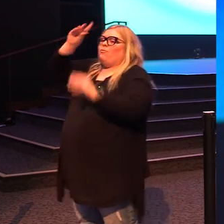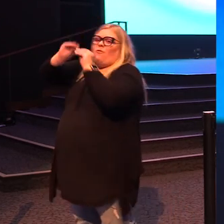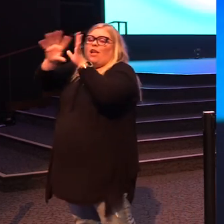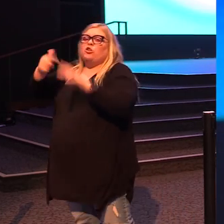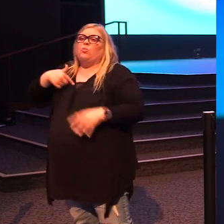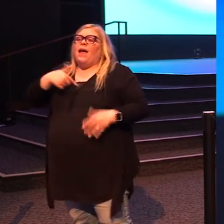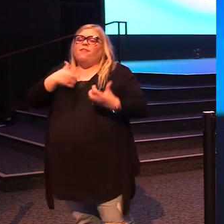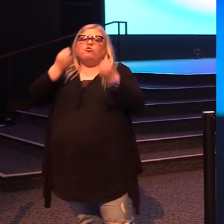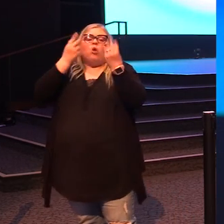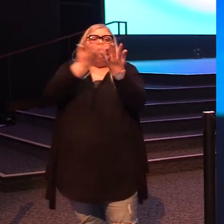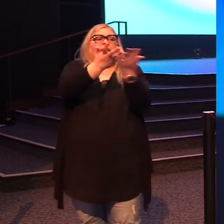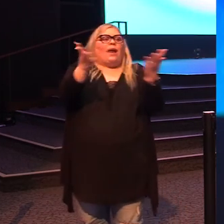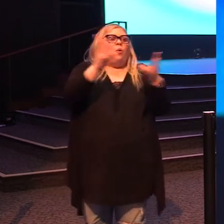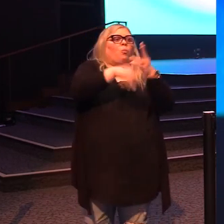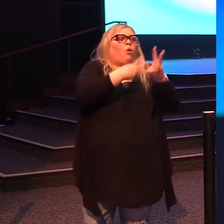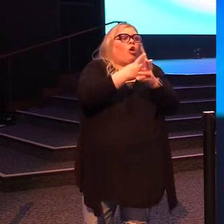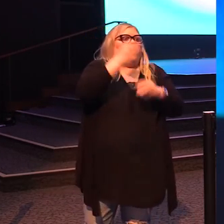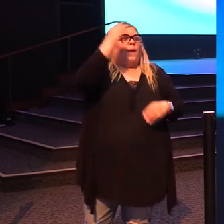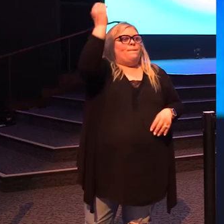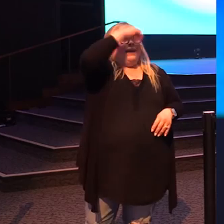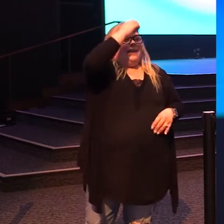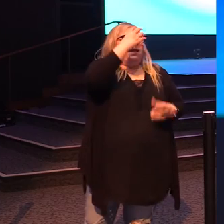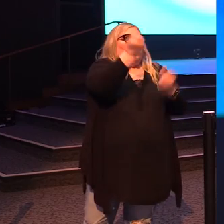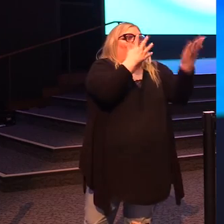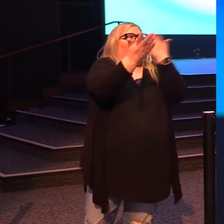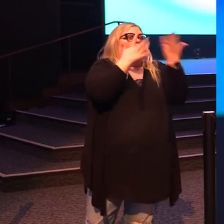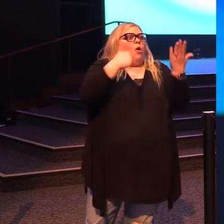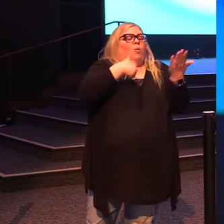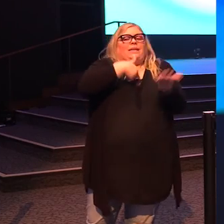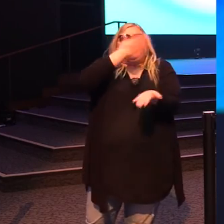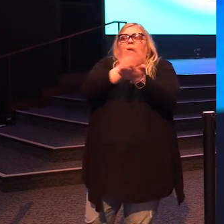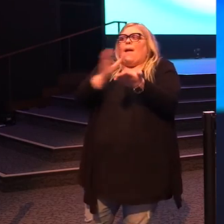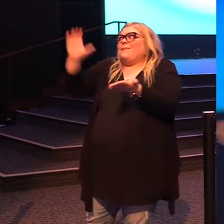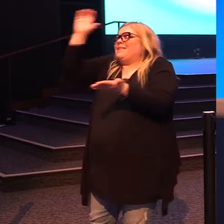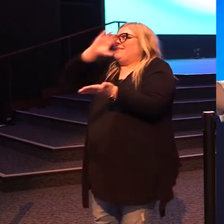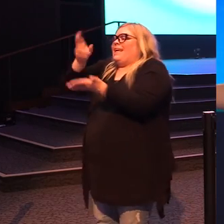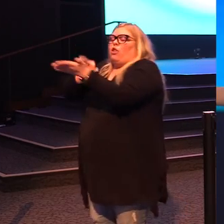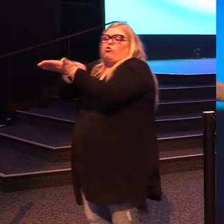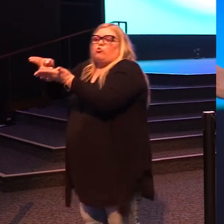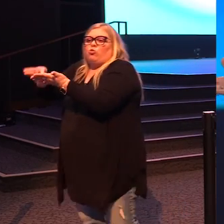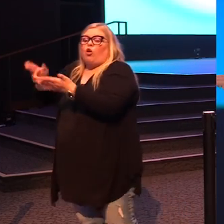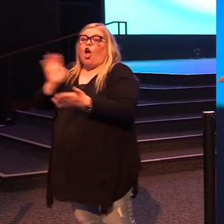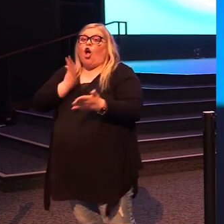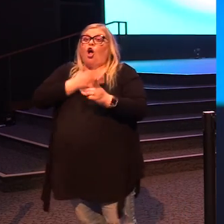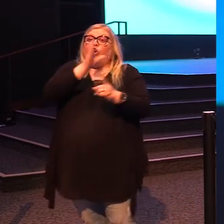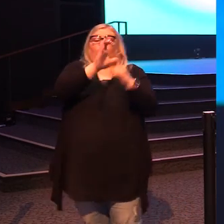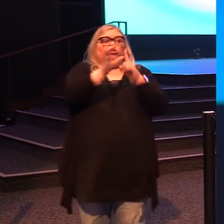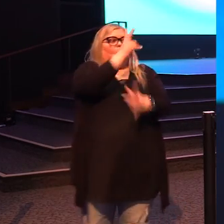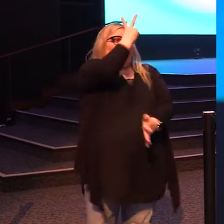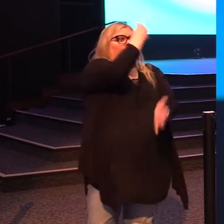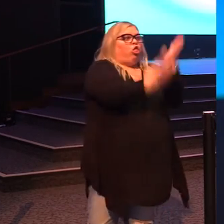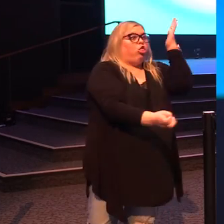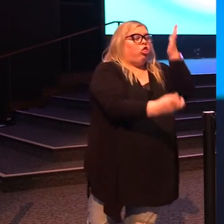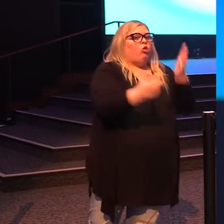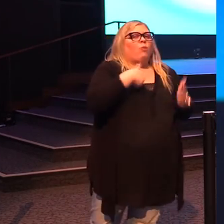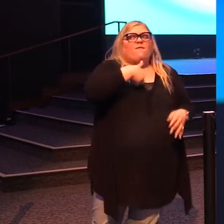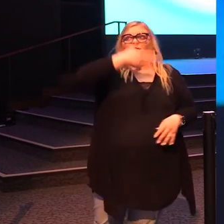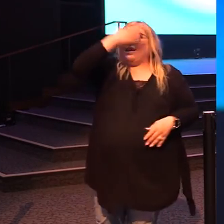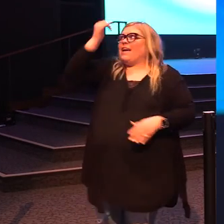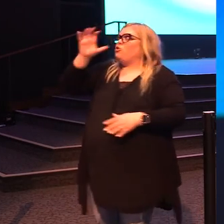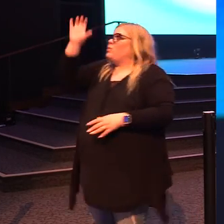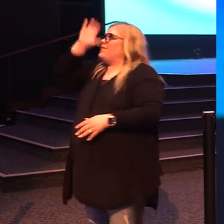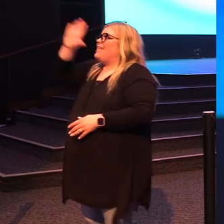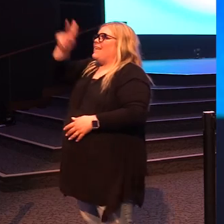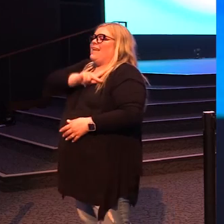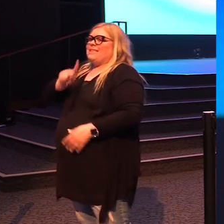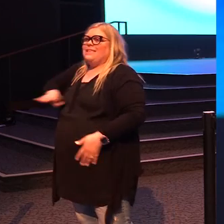that we've stopped seeking the truth. We're so immersed in our culture, we've stopped seeking the kingdom. We have